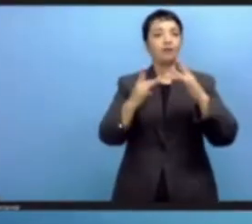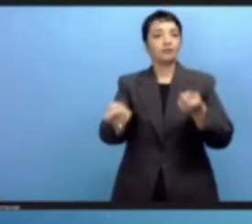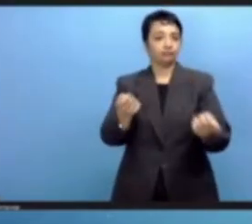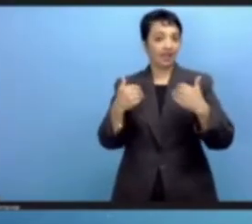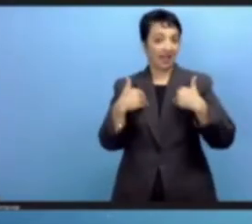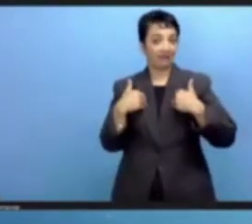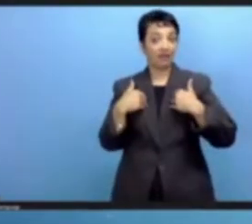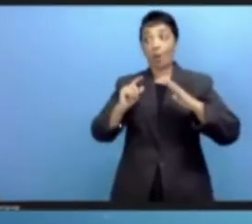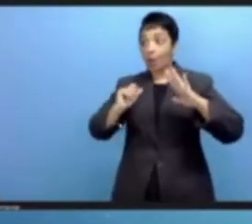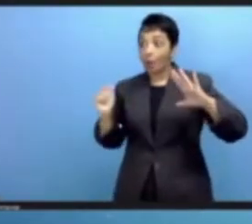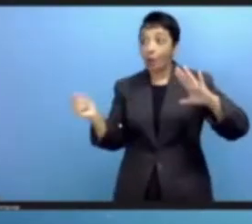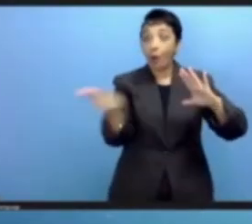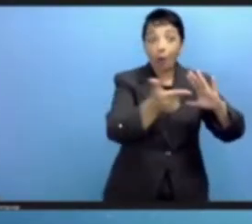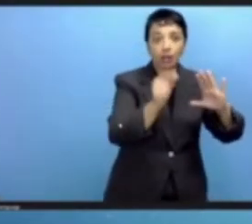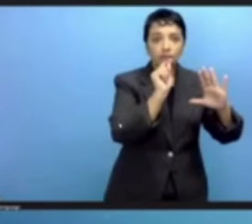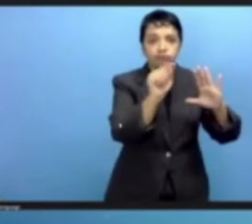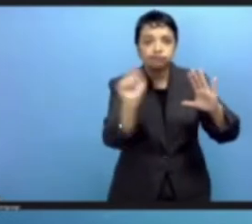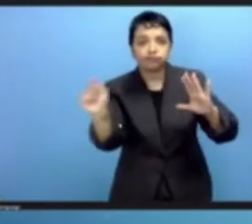stakeholders involved.